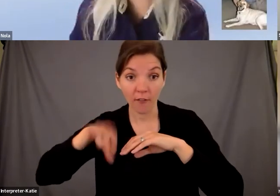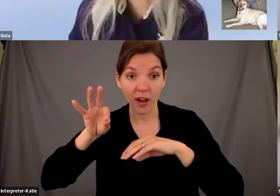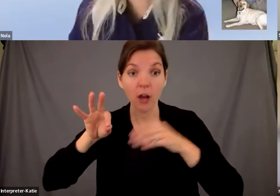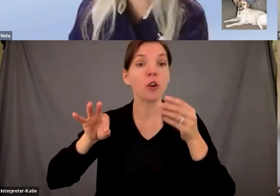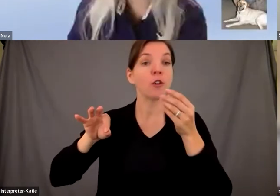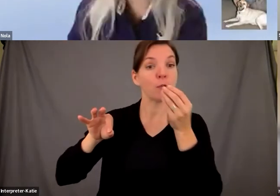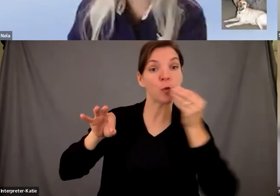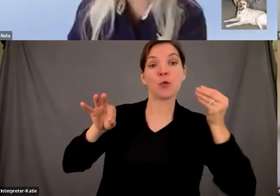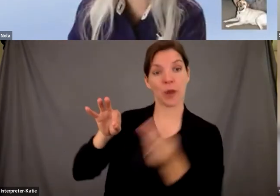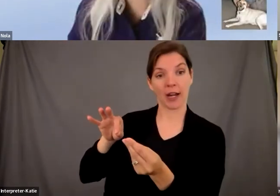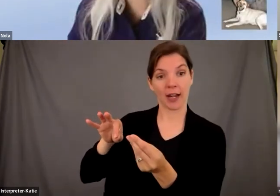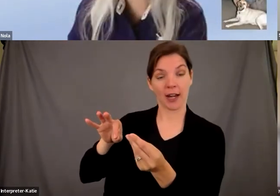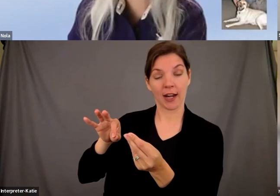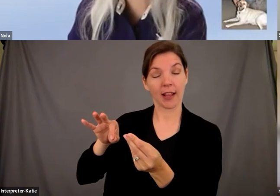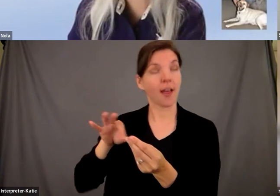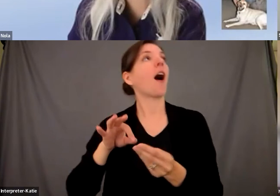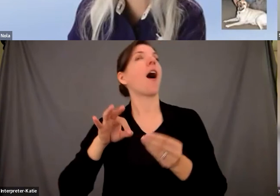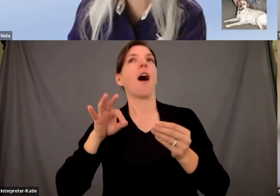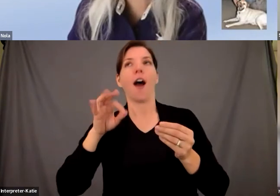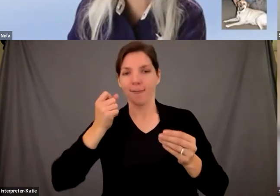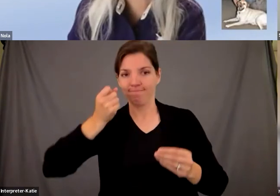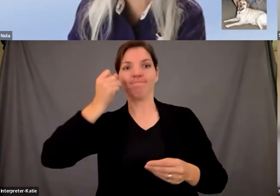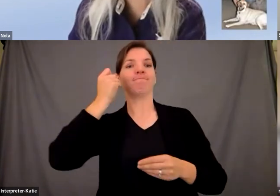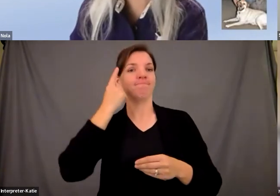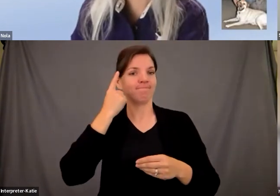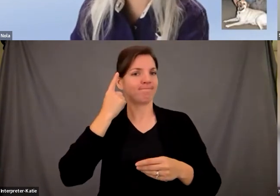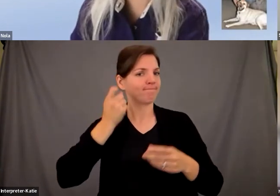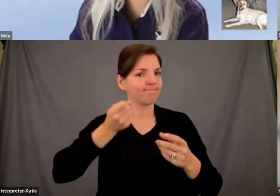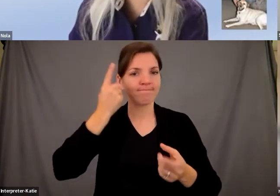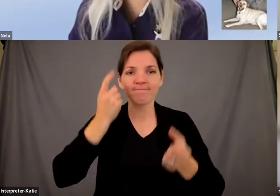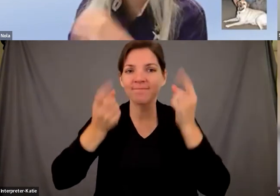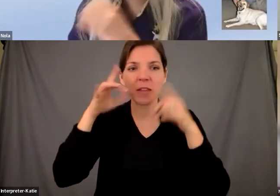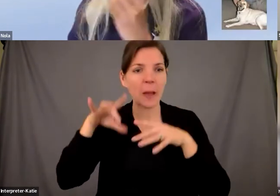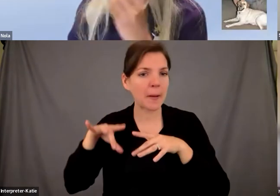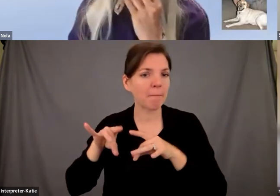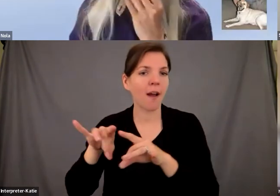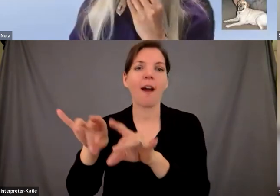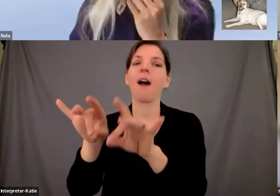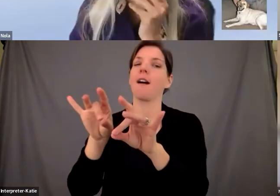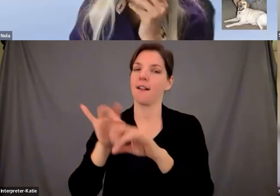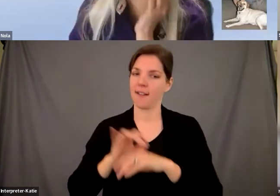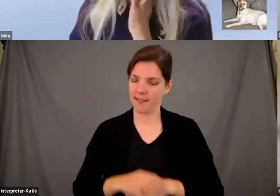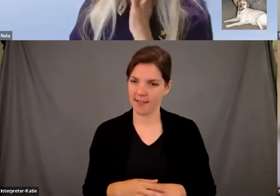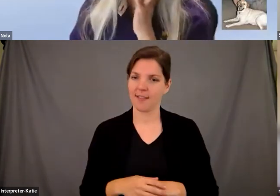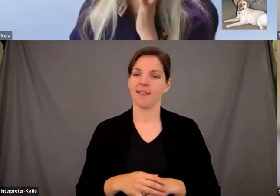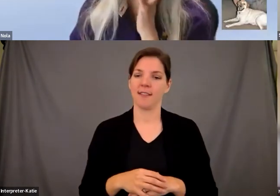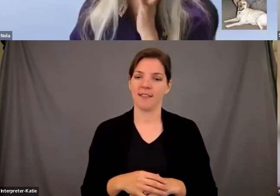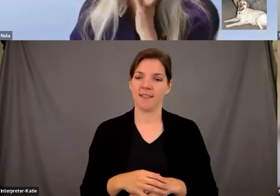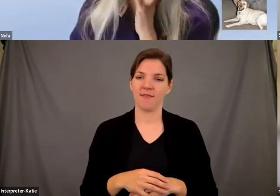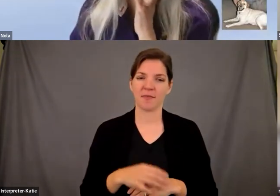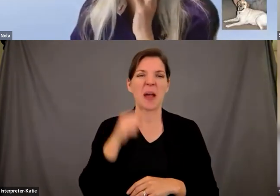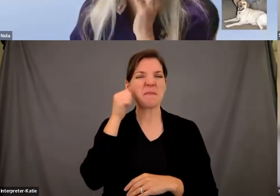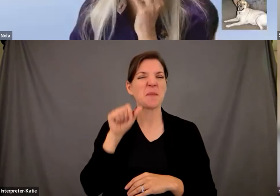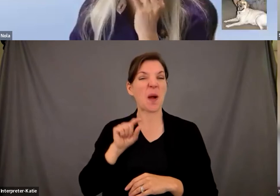that really reinforces that set of behaviors and then they could get they can learn very quickly like when i went to go get him and